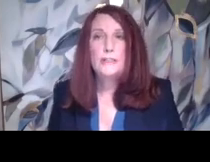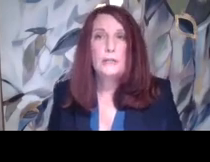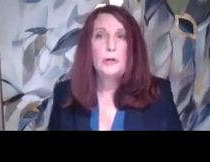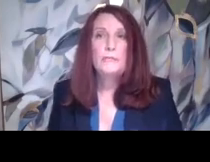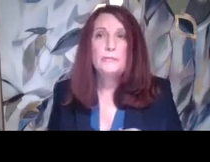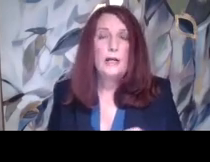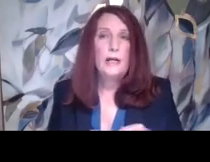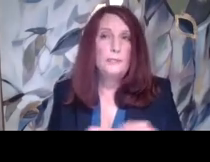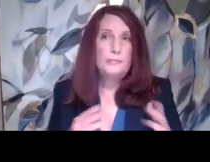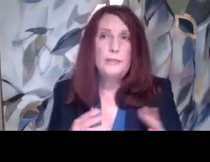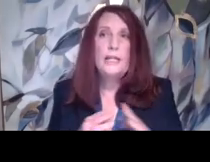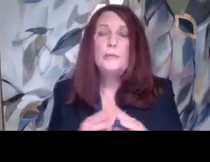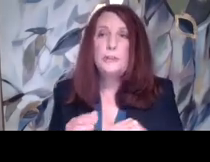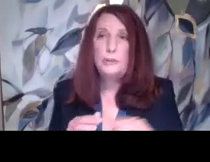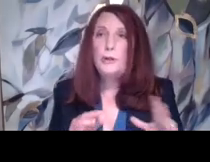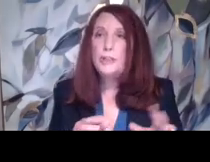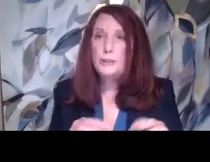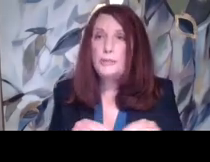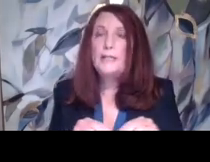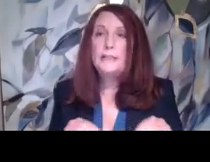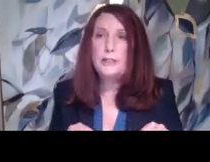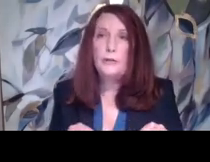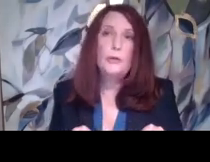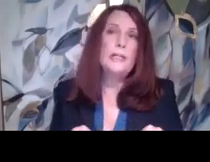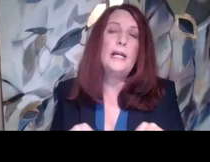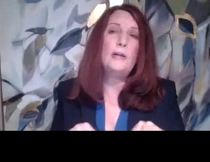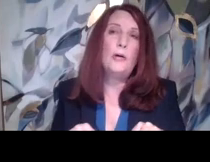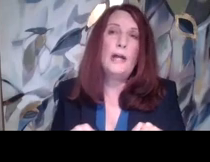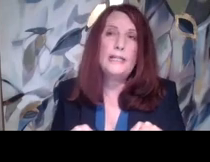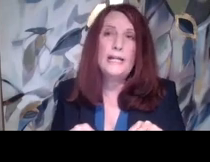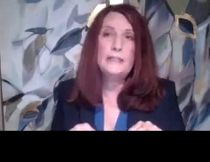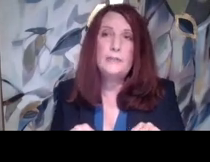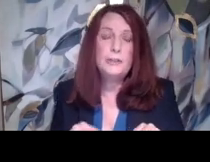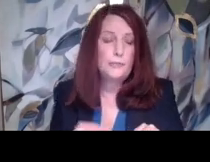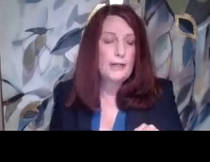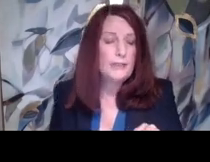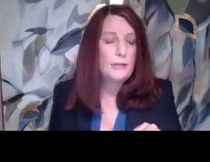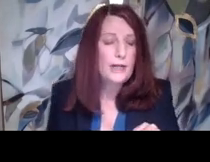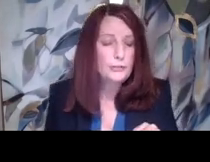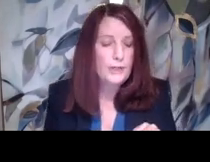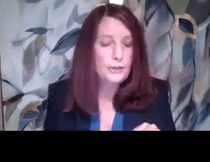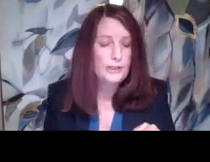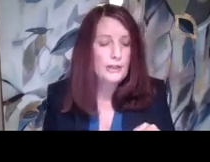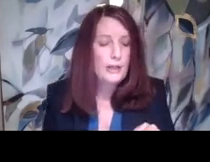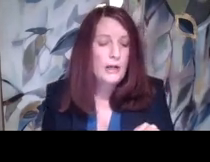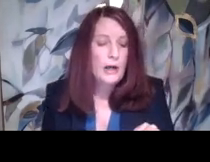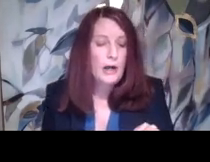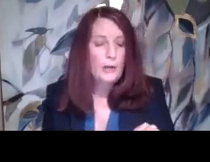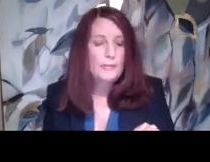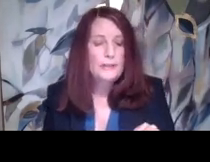For example, being able to participate in the ceremony and the activities surrounding graduation.